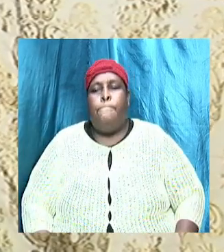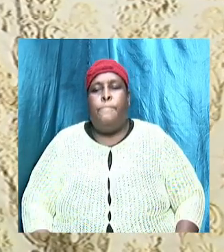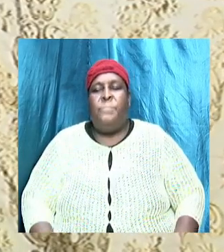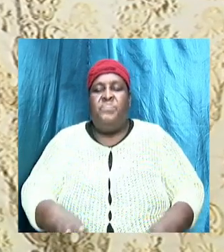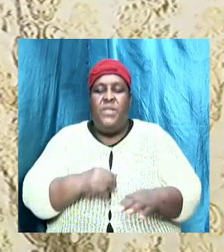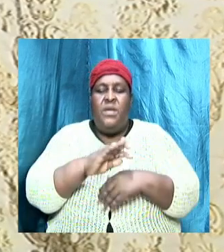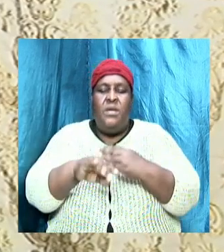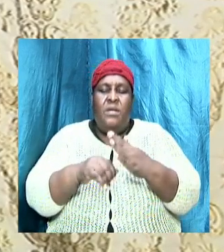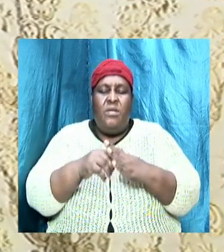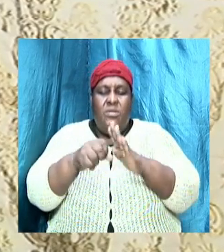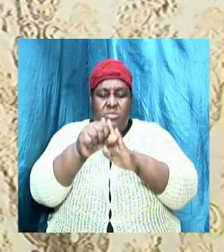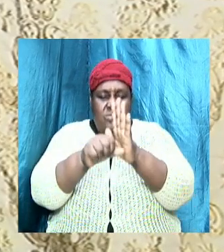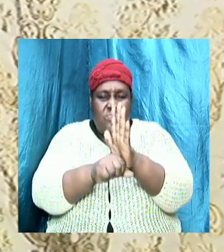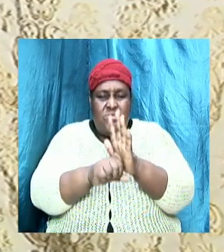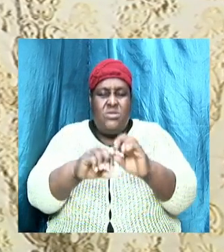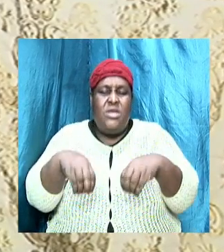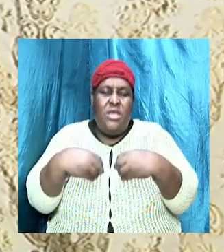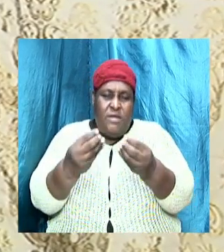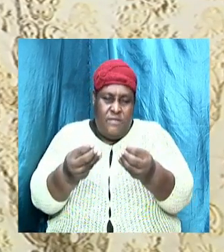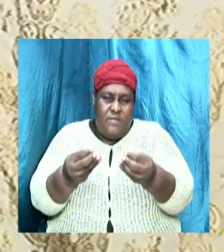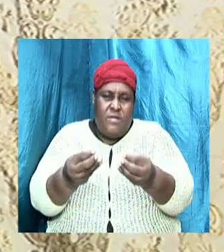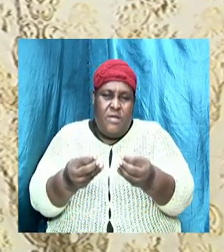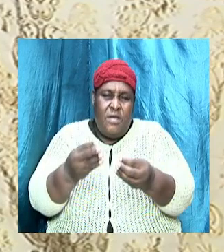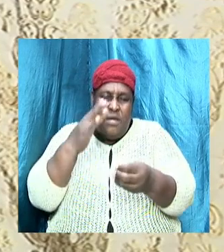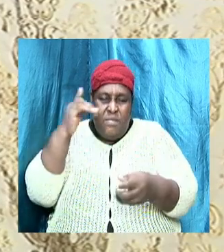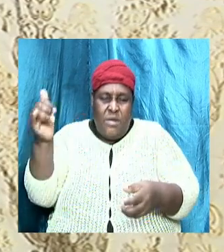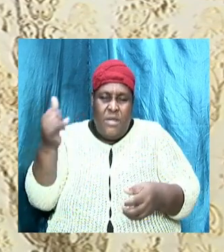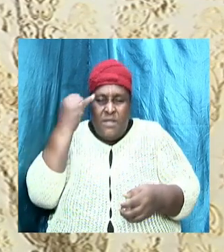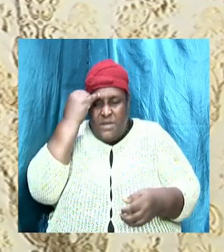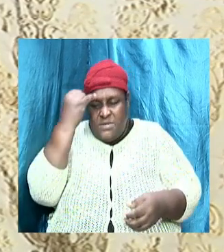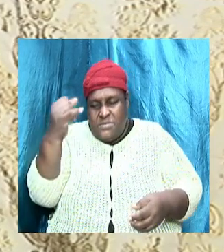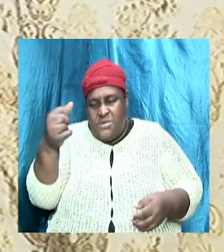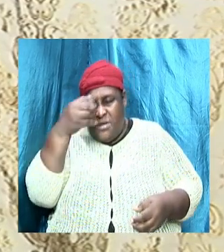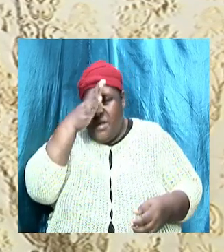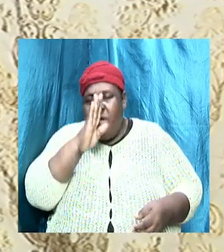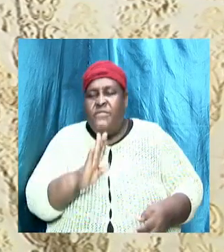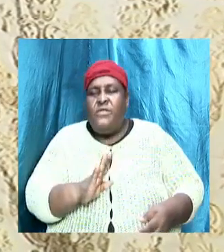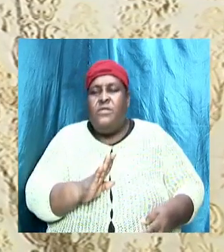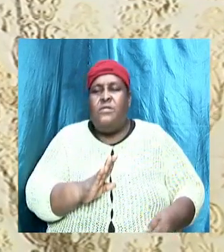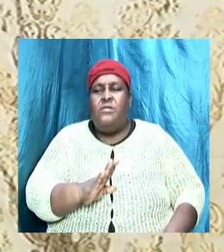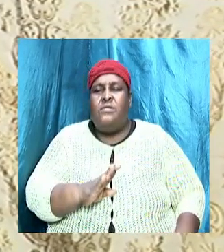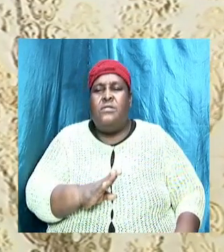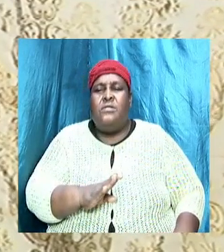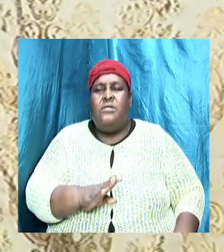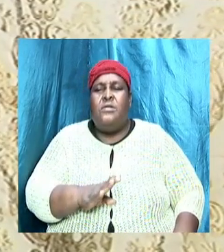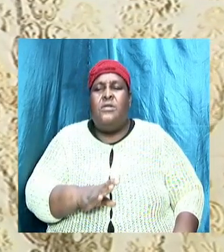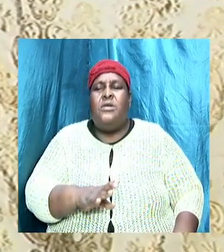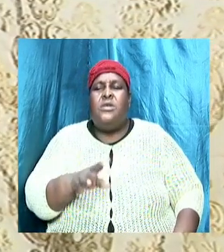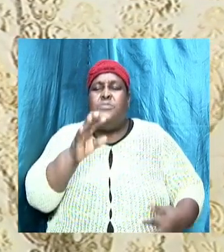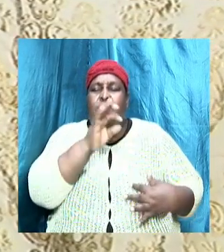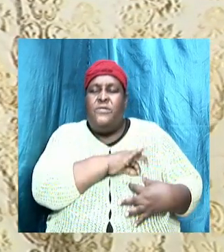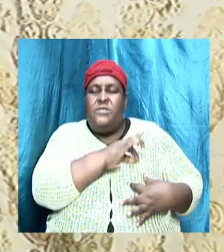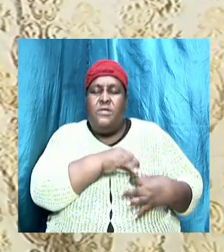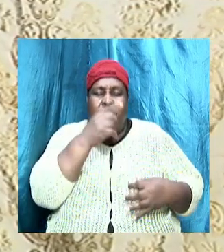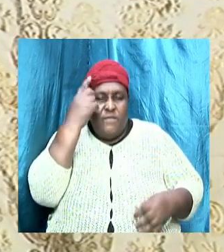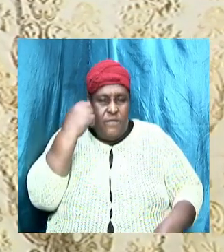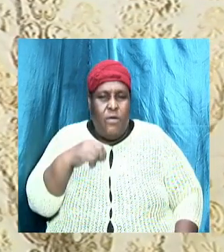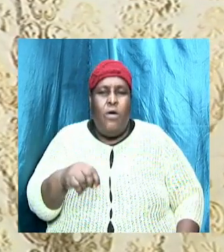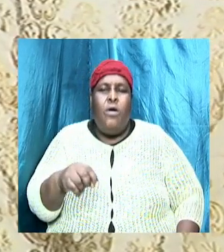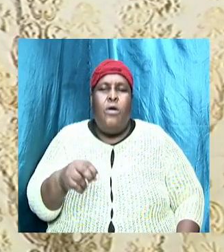All scripture is given by the inspiration of God, And it's profitable for